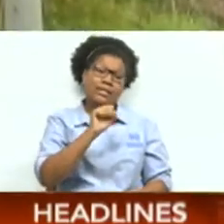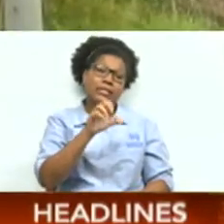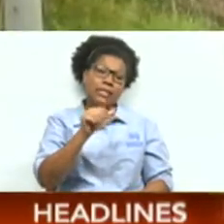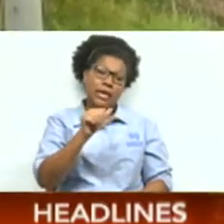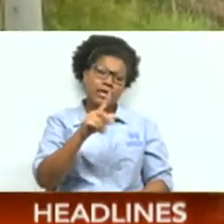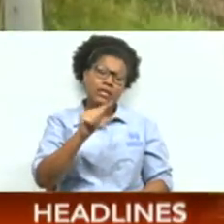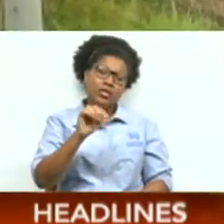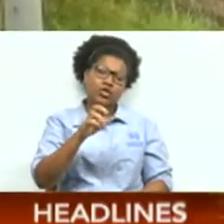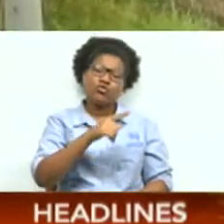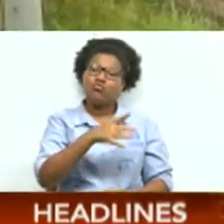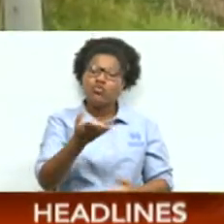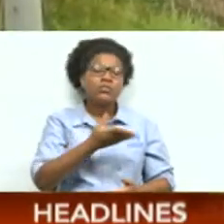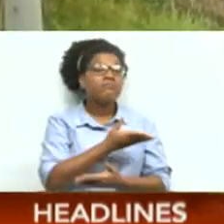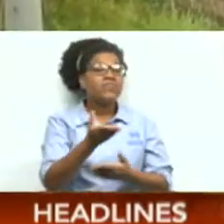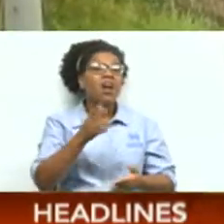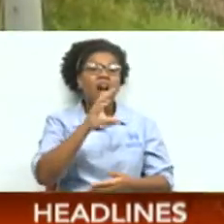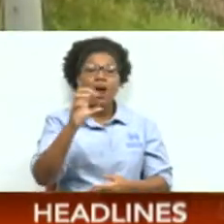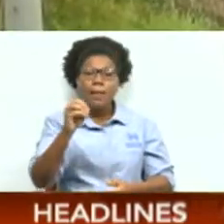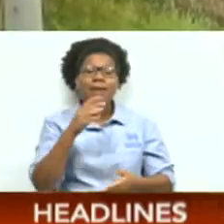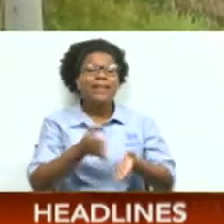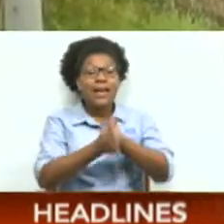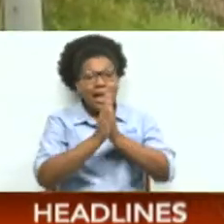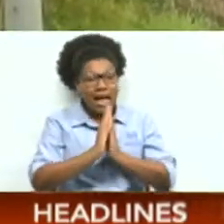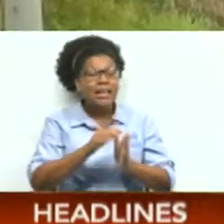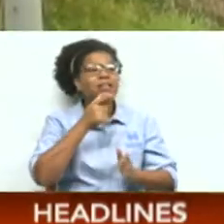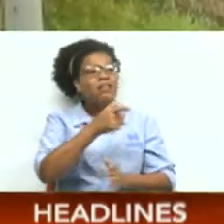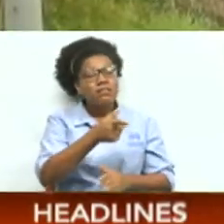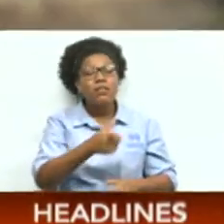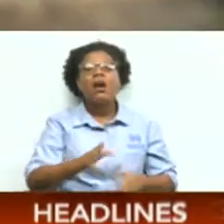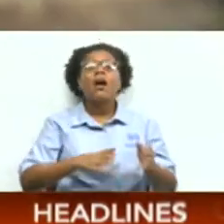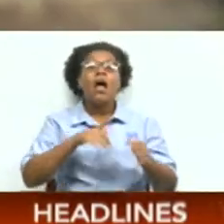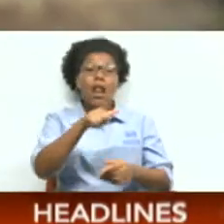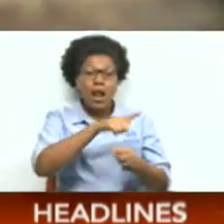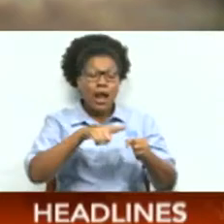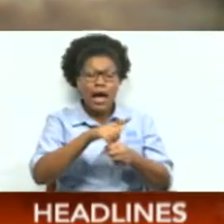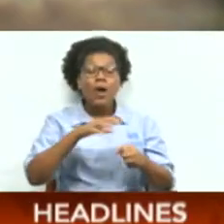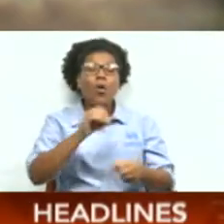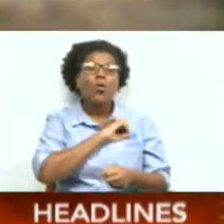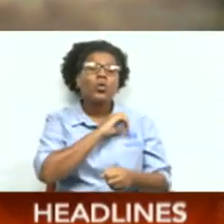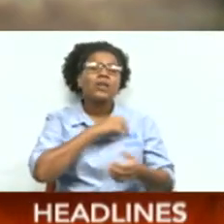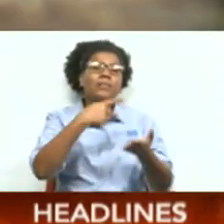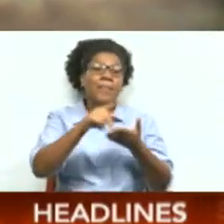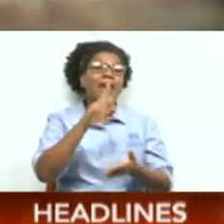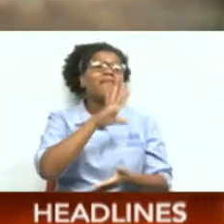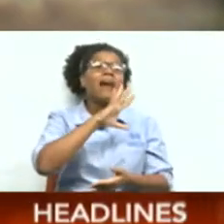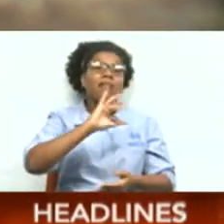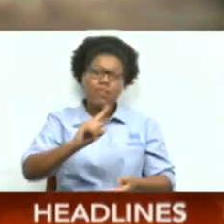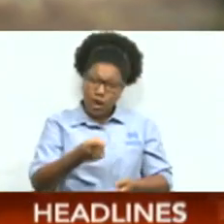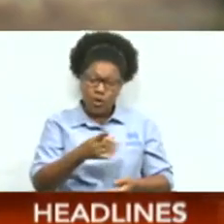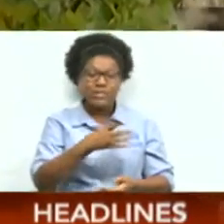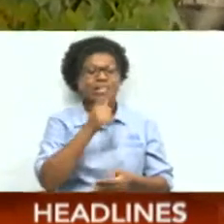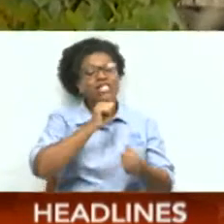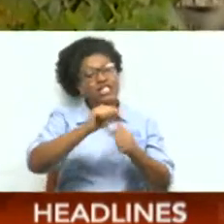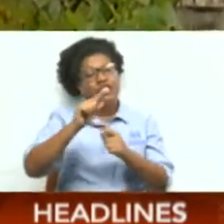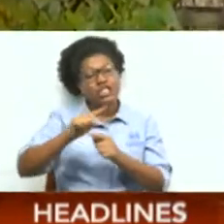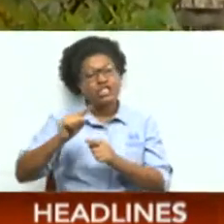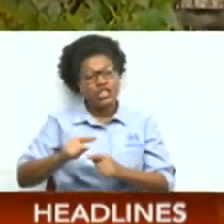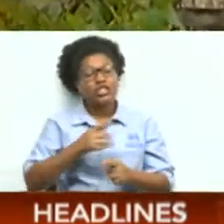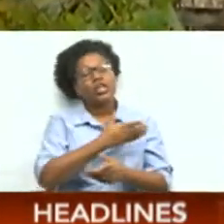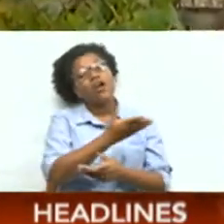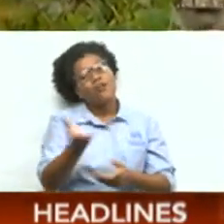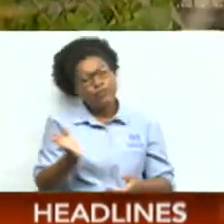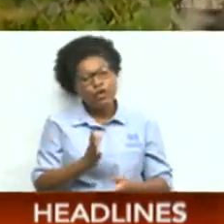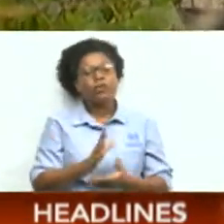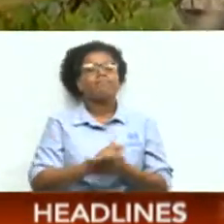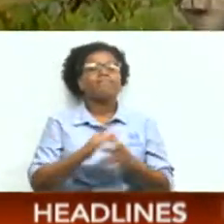Policy Consultants Limited asked the Rusilak Development landowners to pay $5,000 each for water meters. Don't